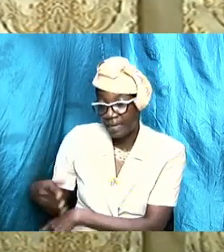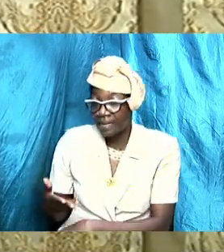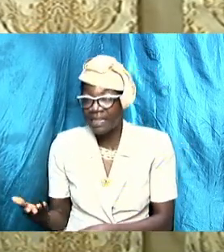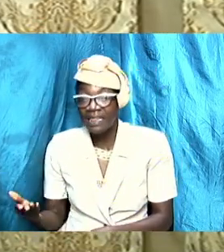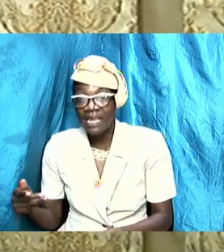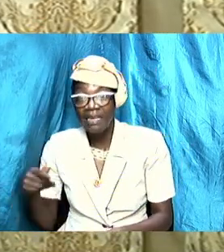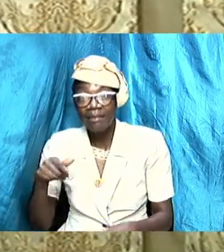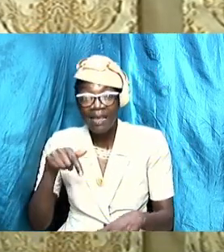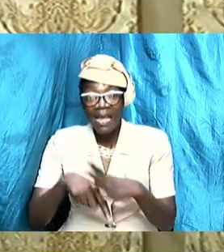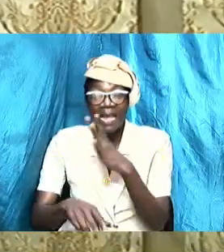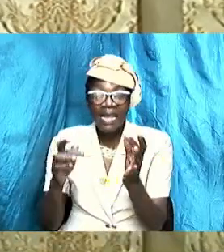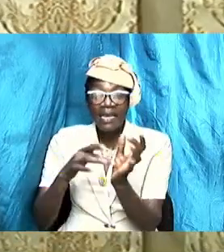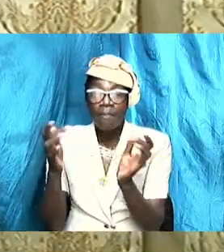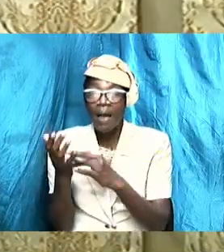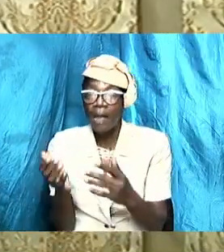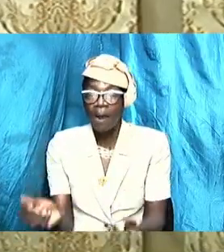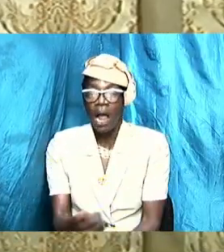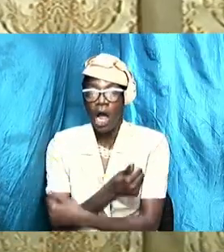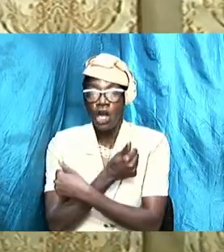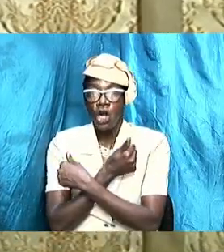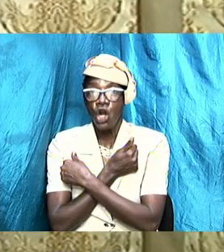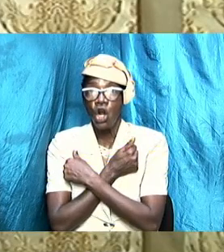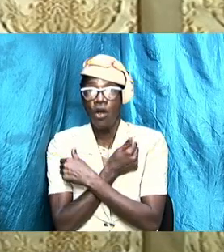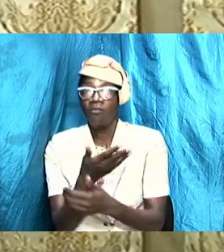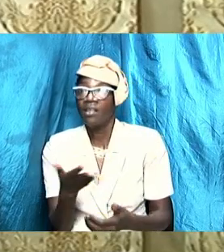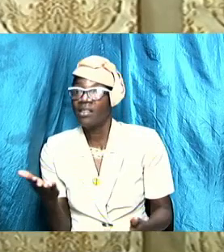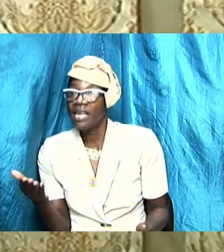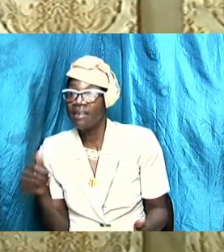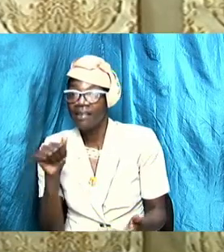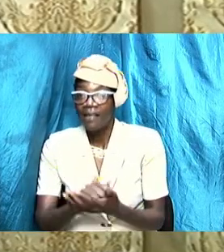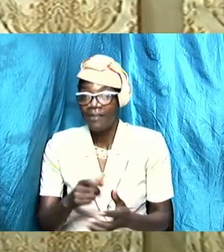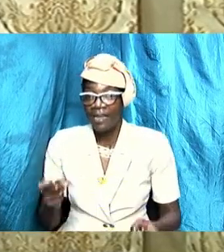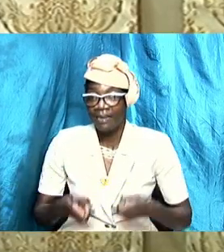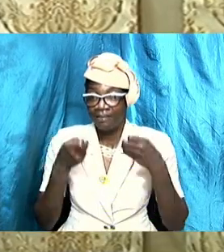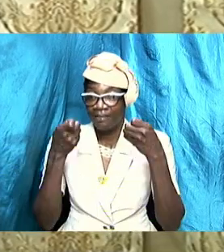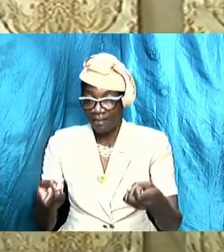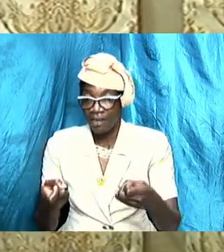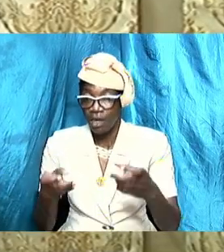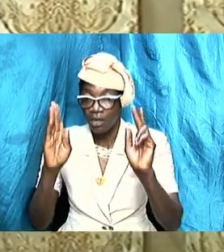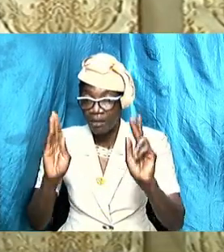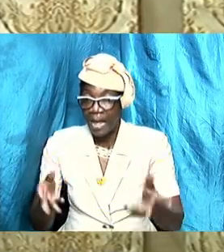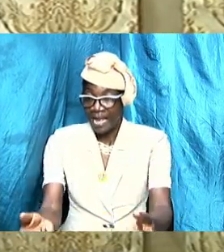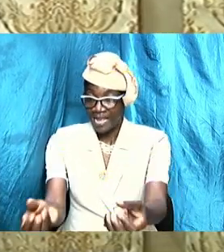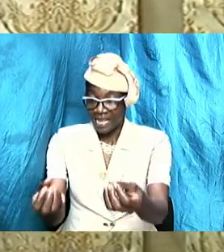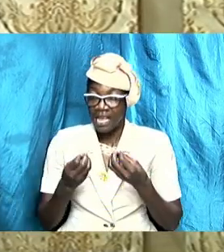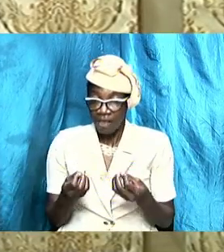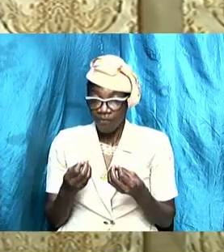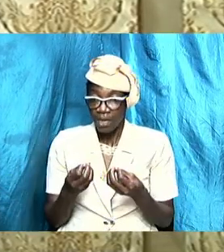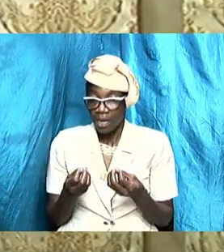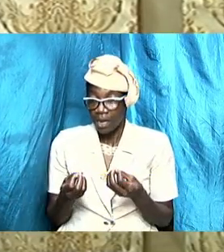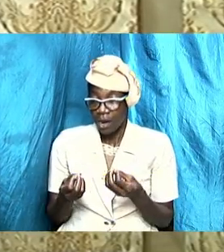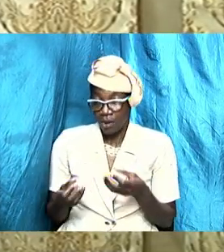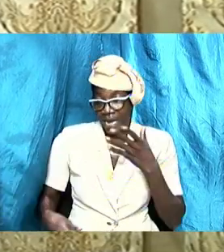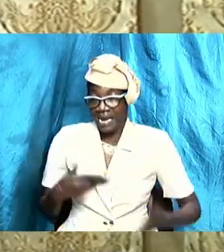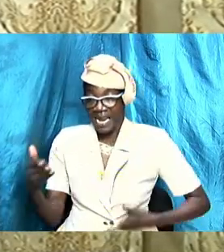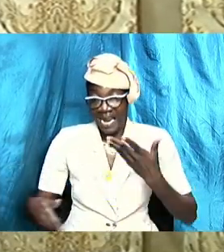things that sinners have entrenched in their standards and gladly accept it